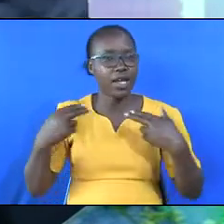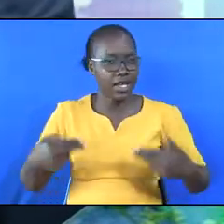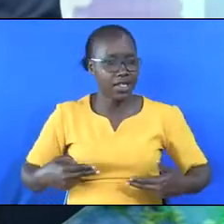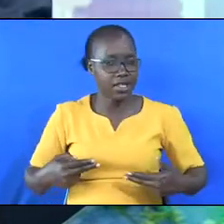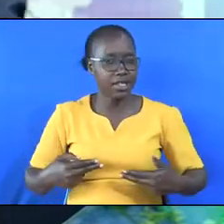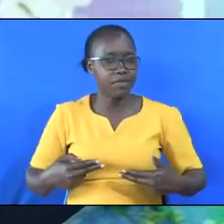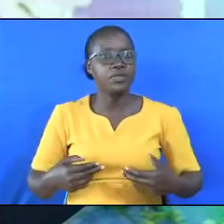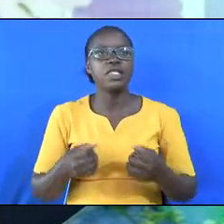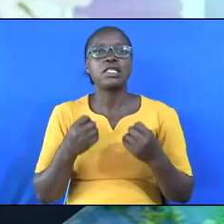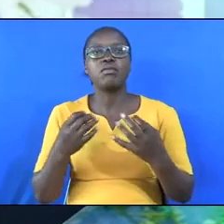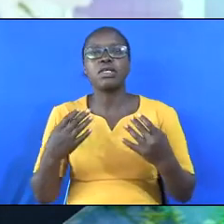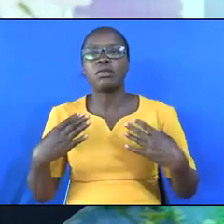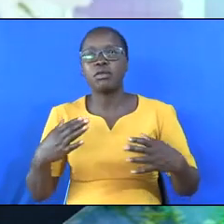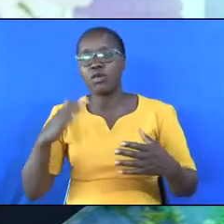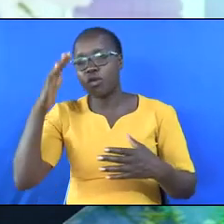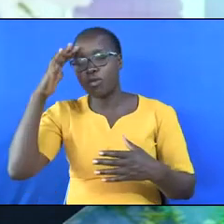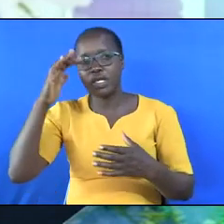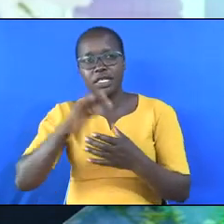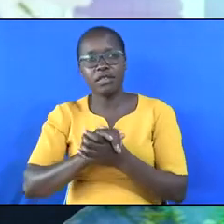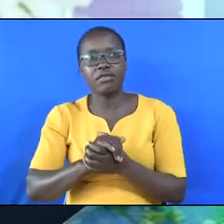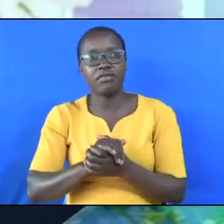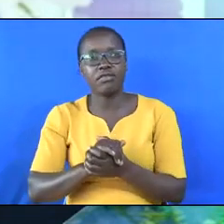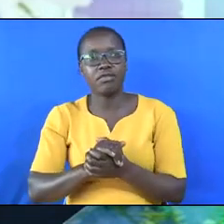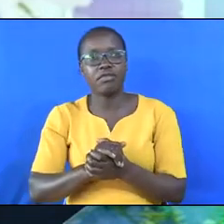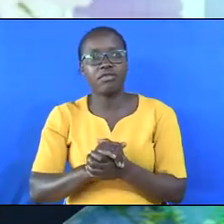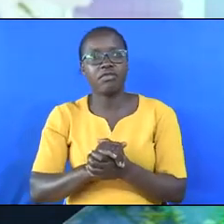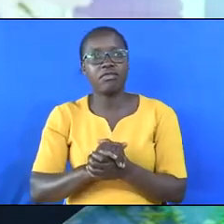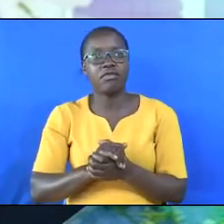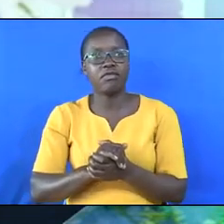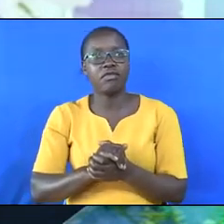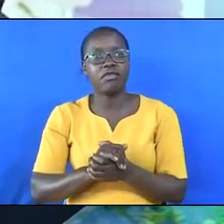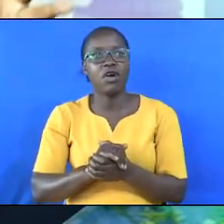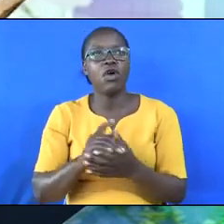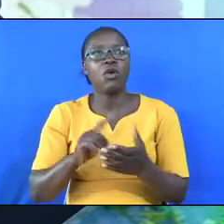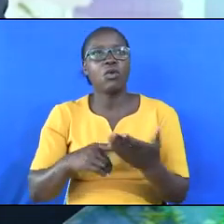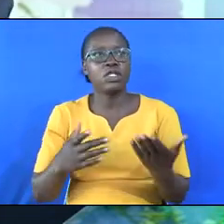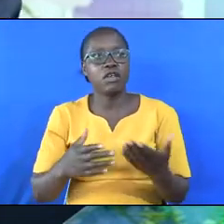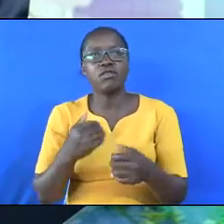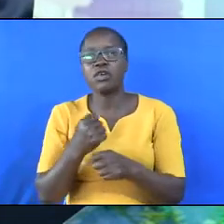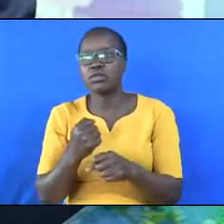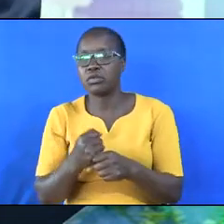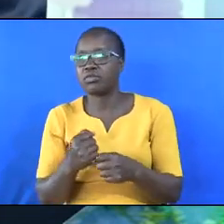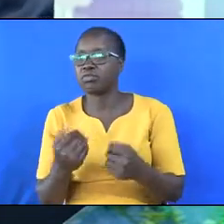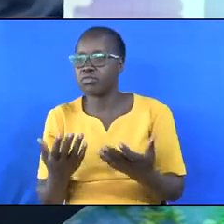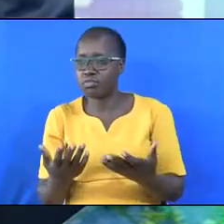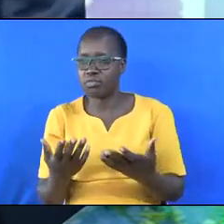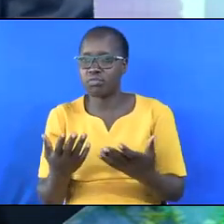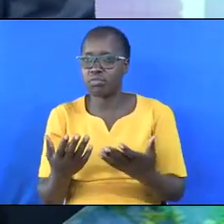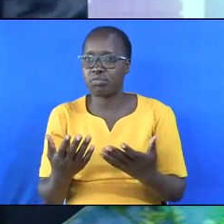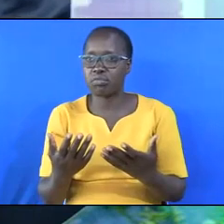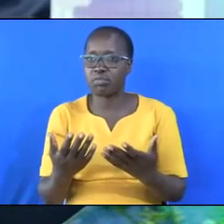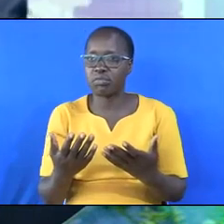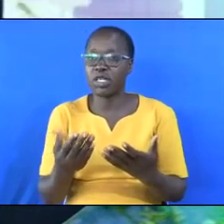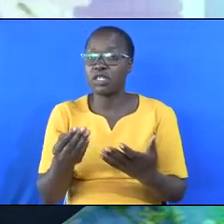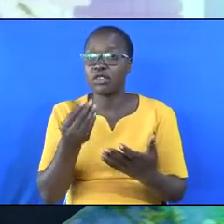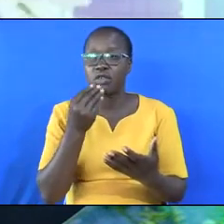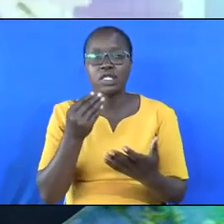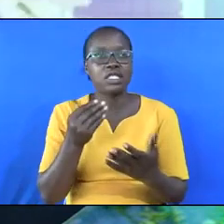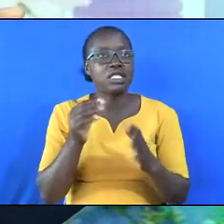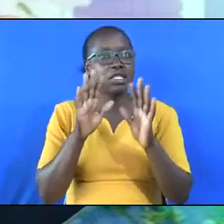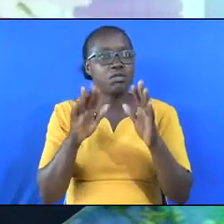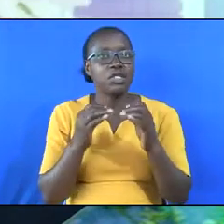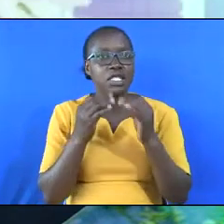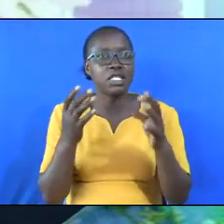There are many people who believe that it does not matter what you do about your body and what kind of health you are in. They say that